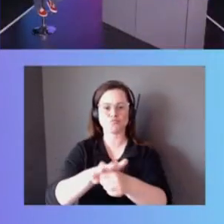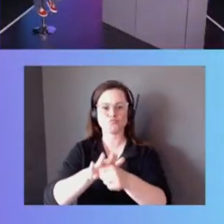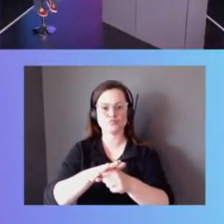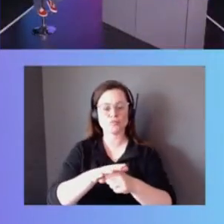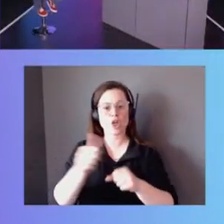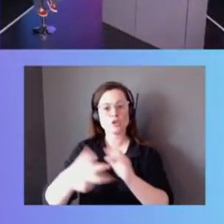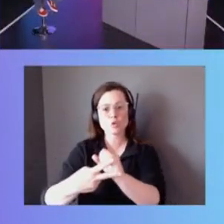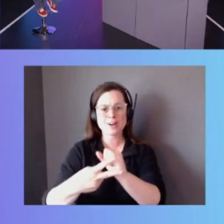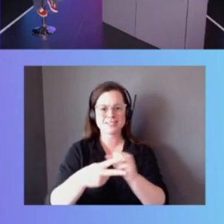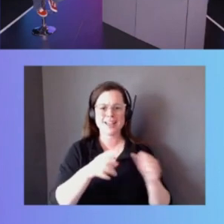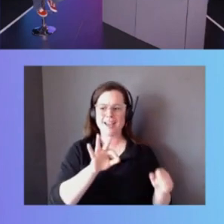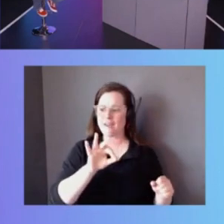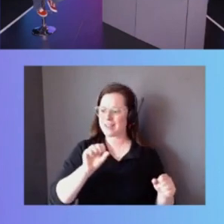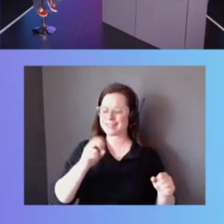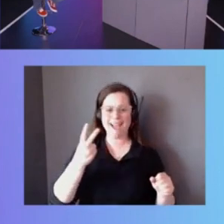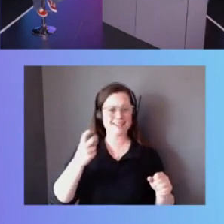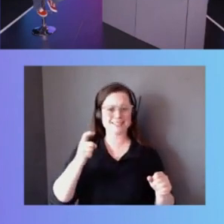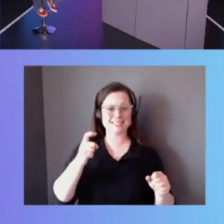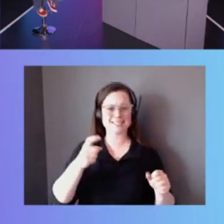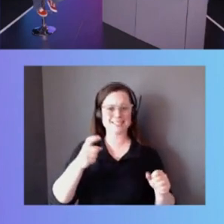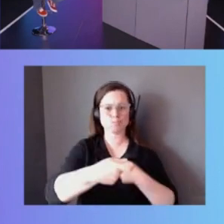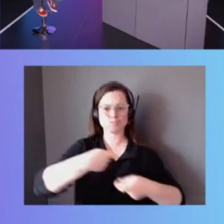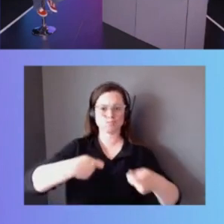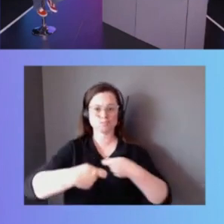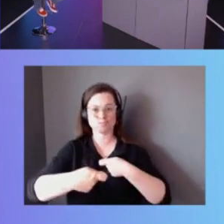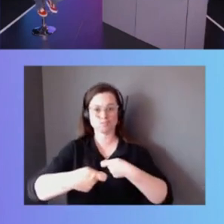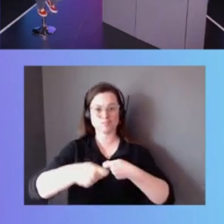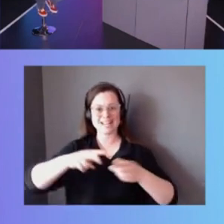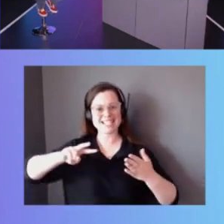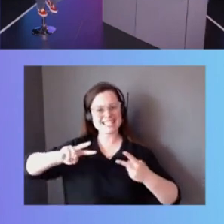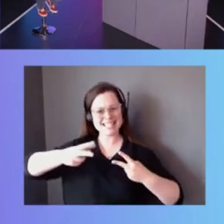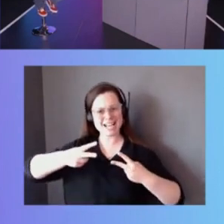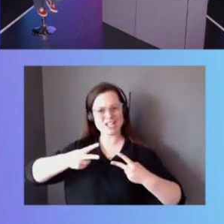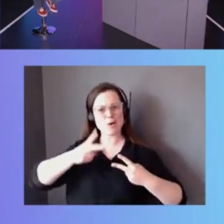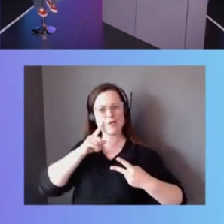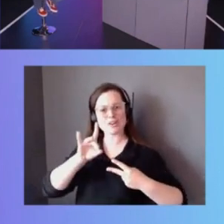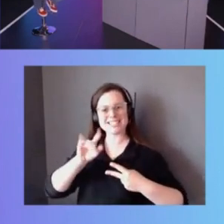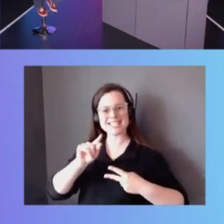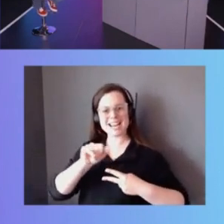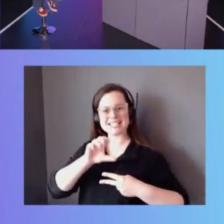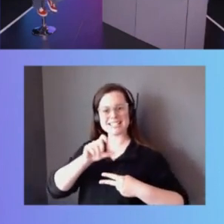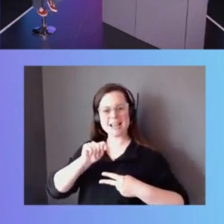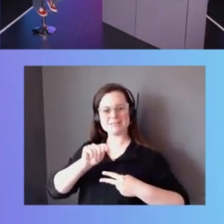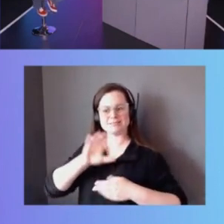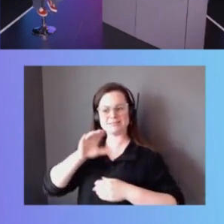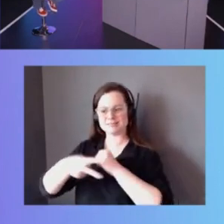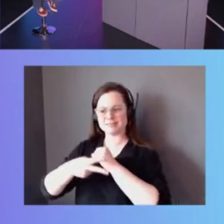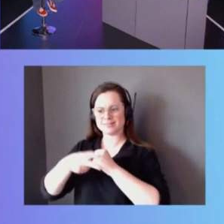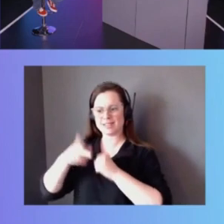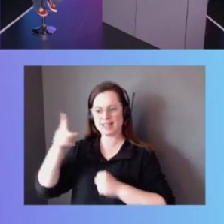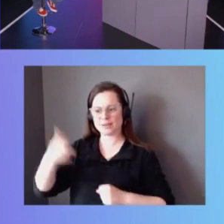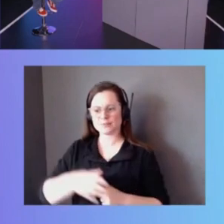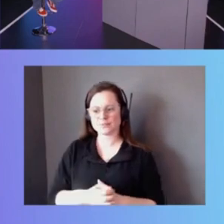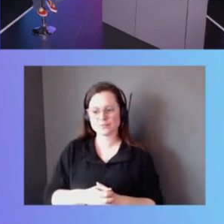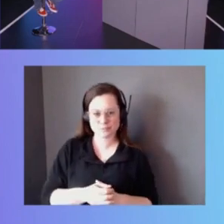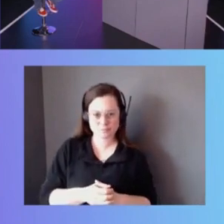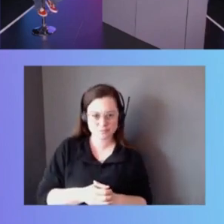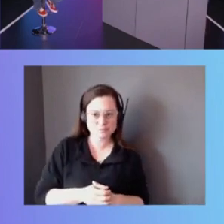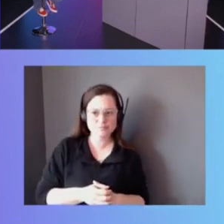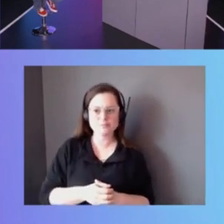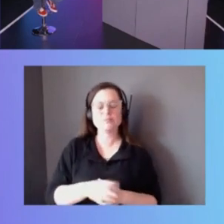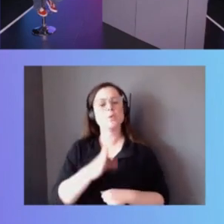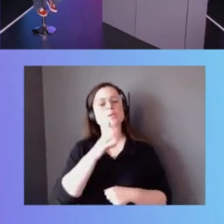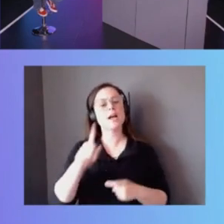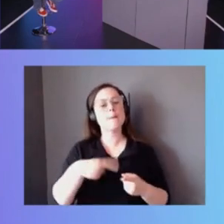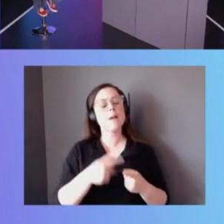use FSx as that secondary storage array to get your data sets up there initially. So, if we took that a step further, and I know a lot of times we talk to customers about migrating computer